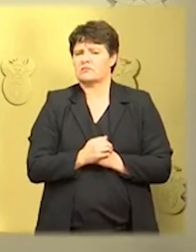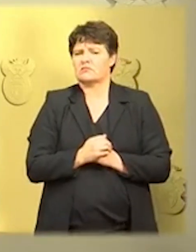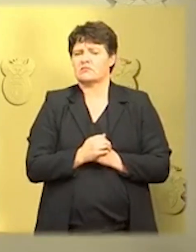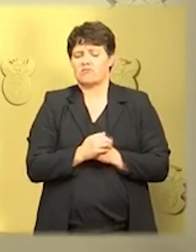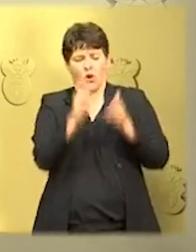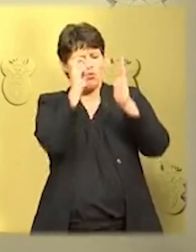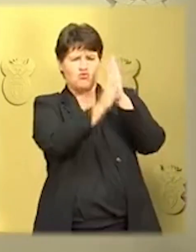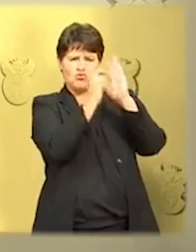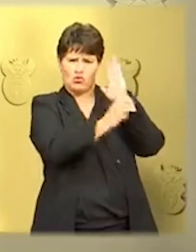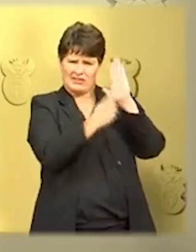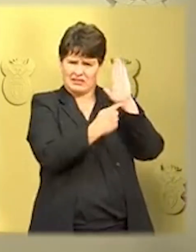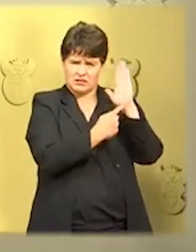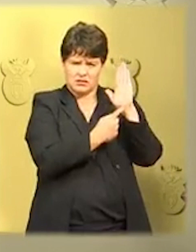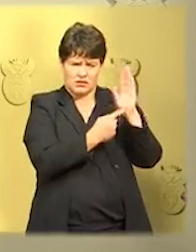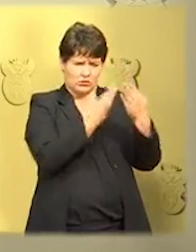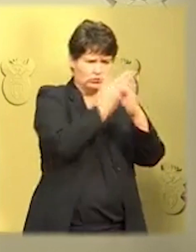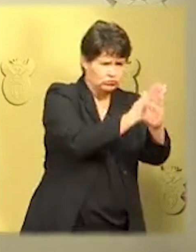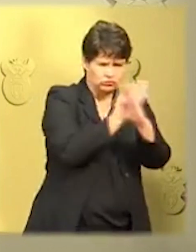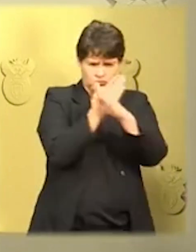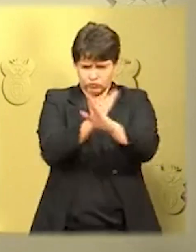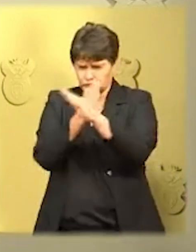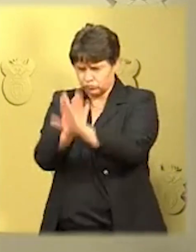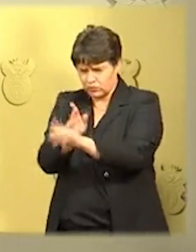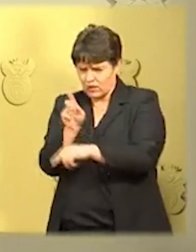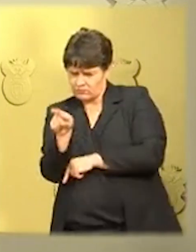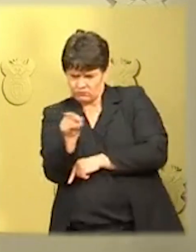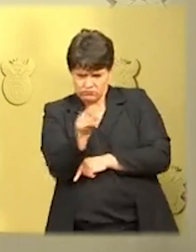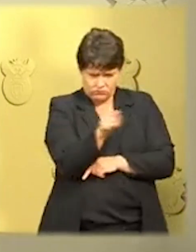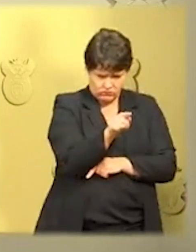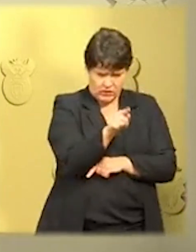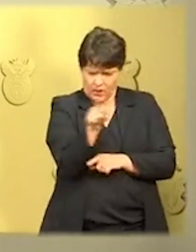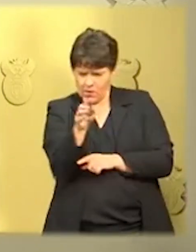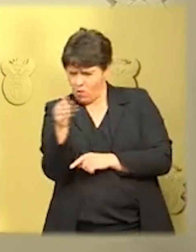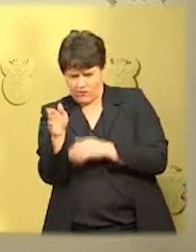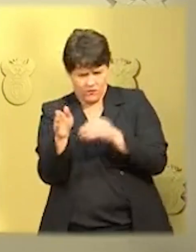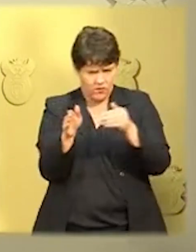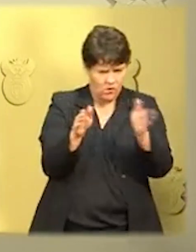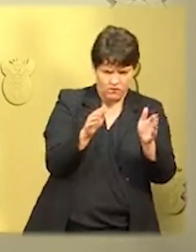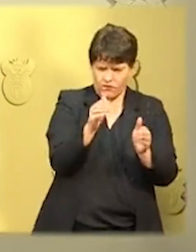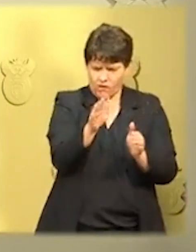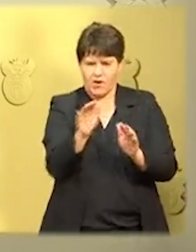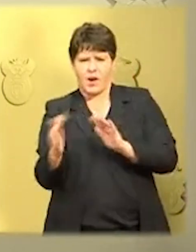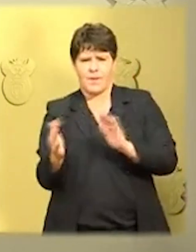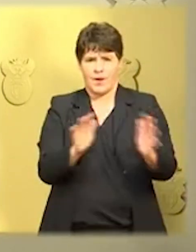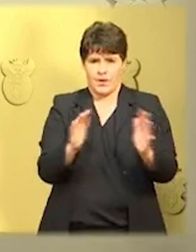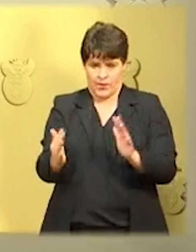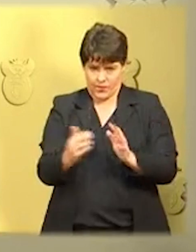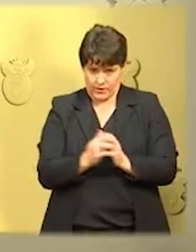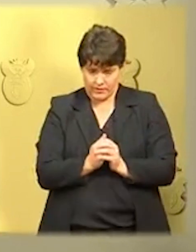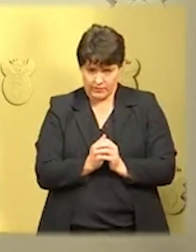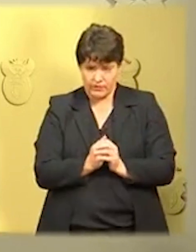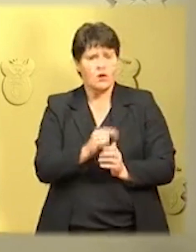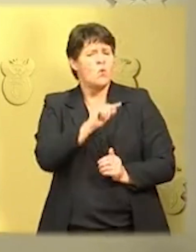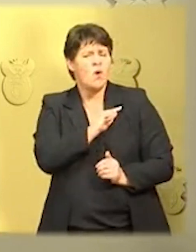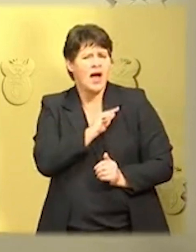restrictions. We have decided on this approach because there is still much that is